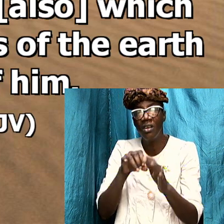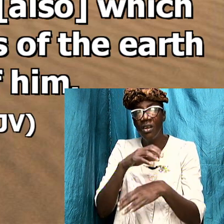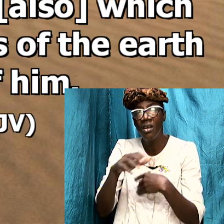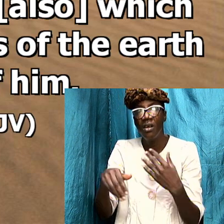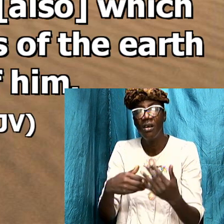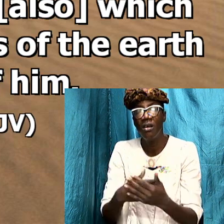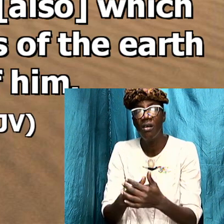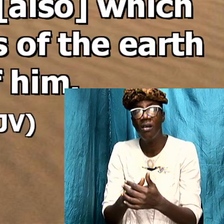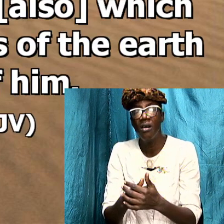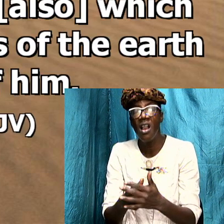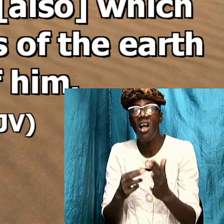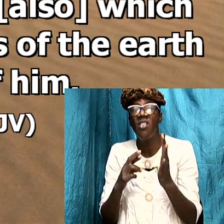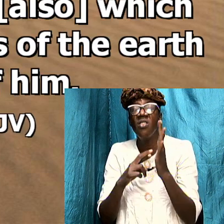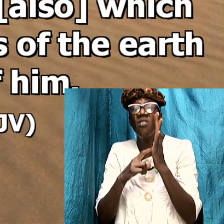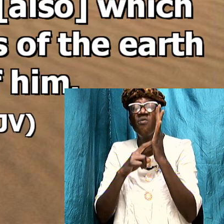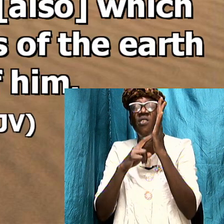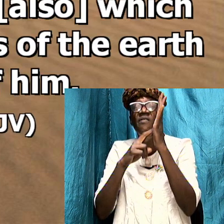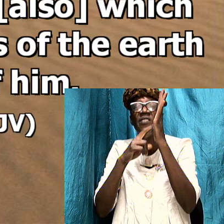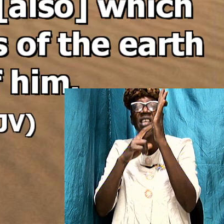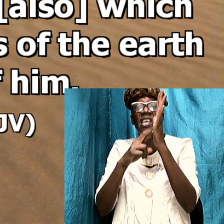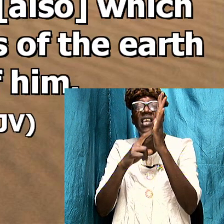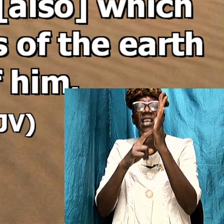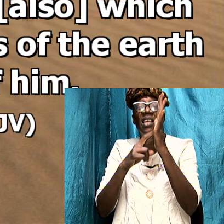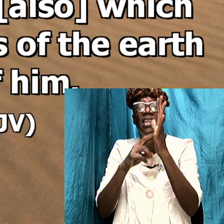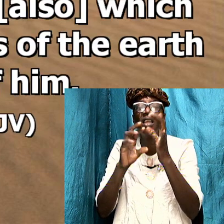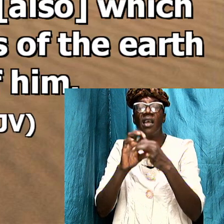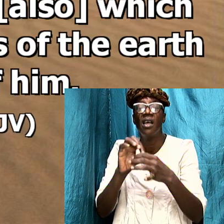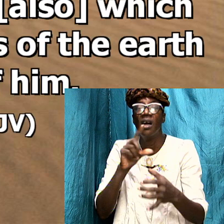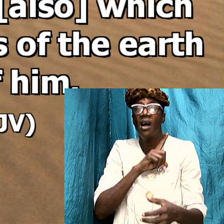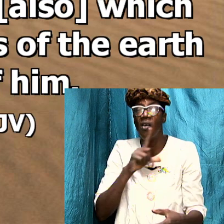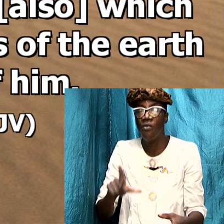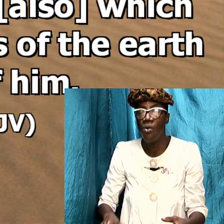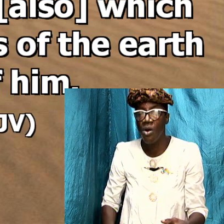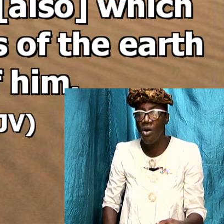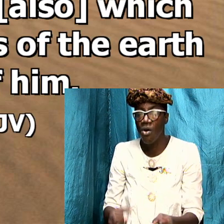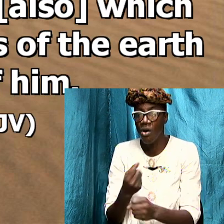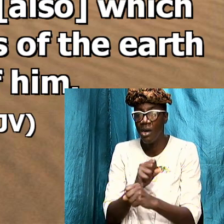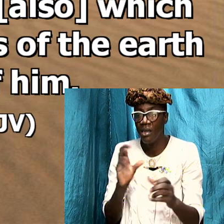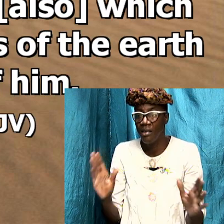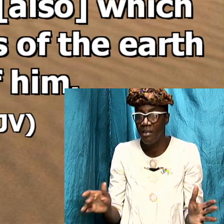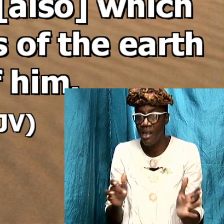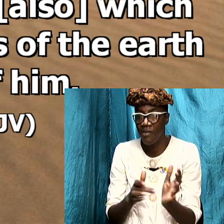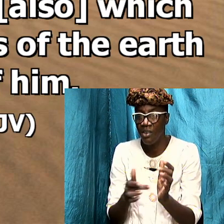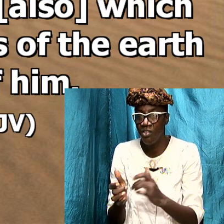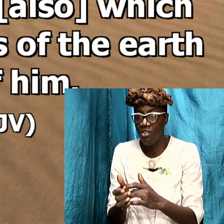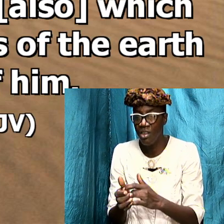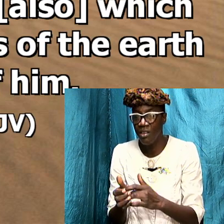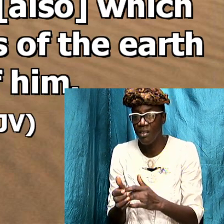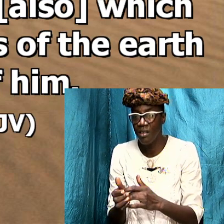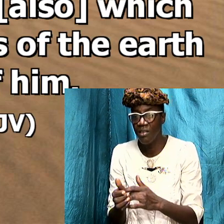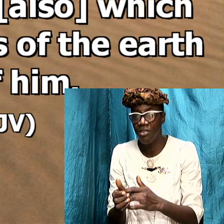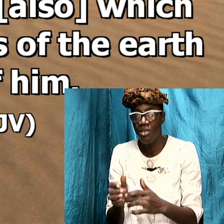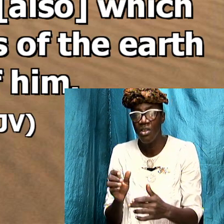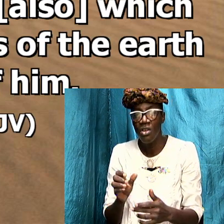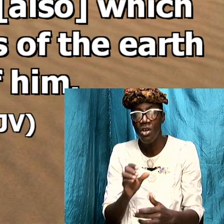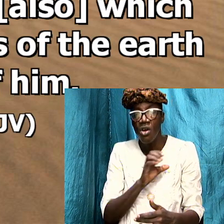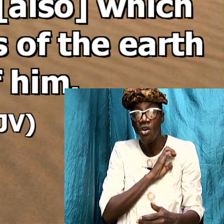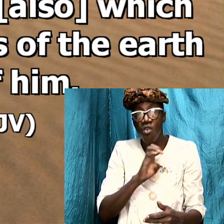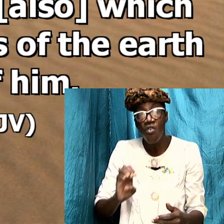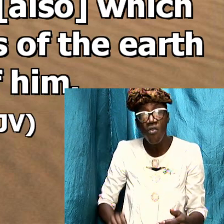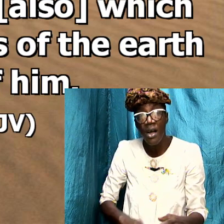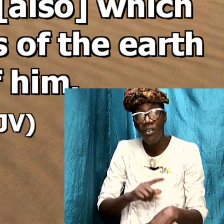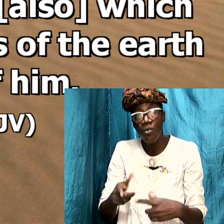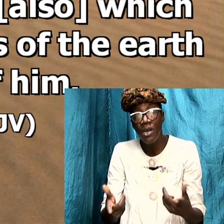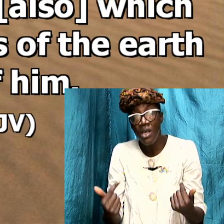the revealing of our Lord and Savior Jesus Christ when he comes